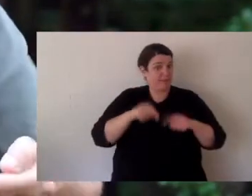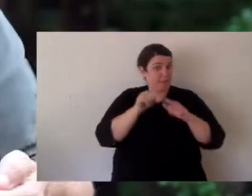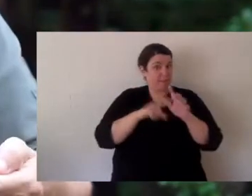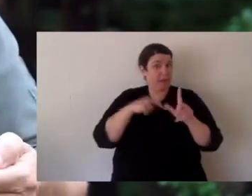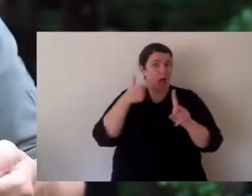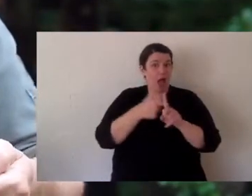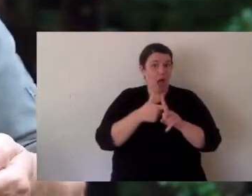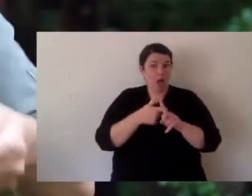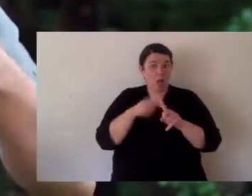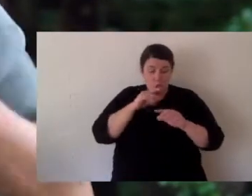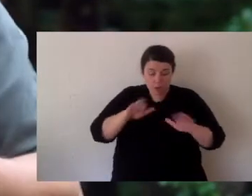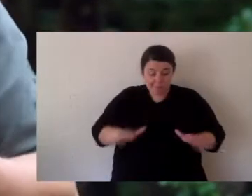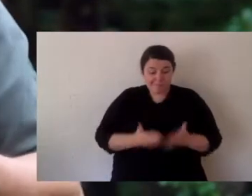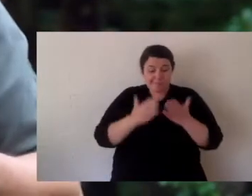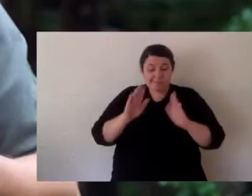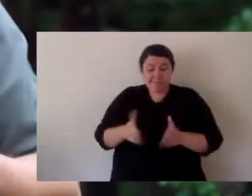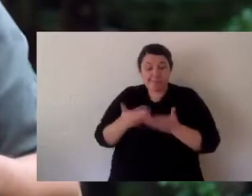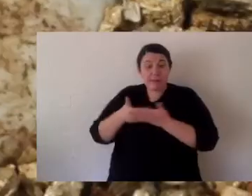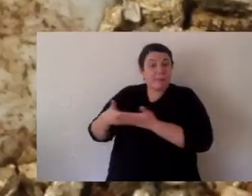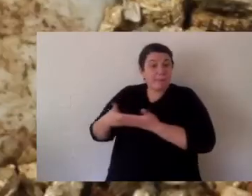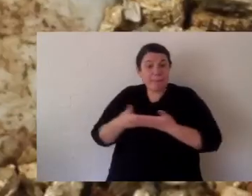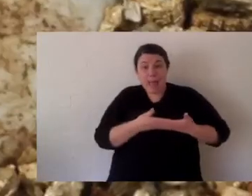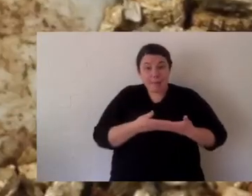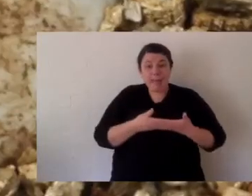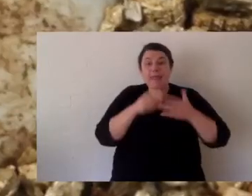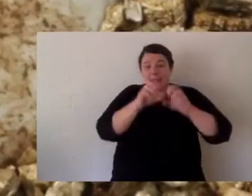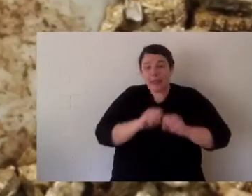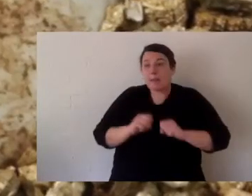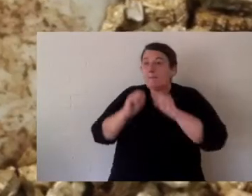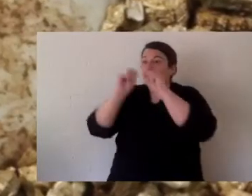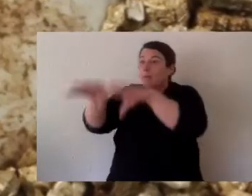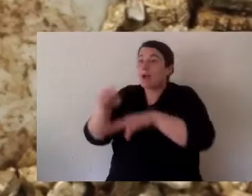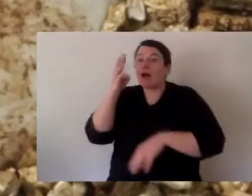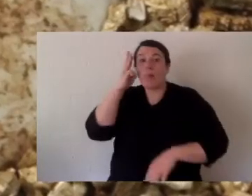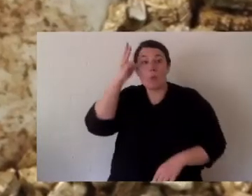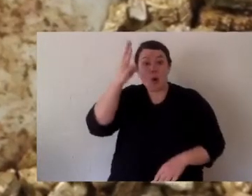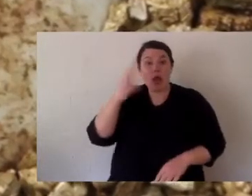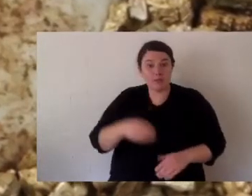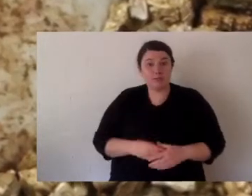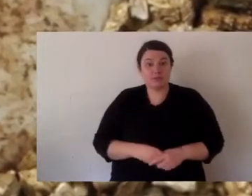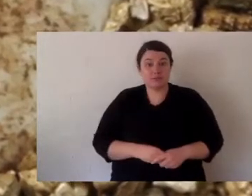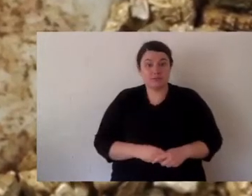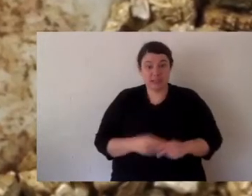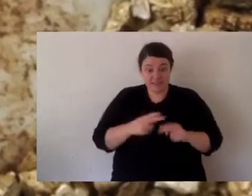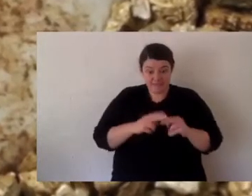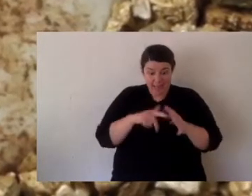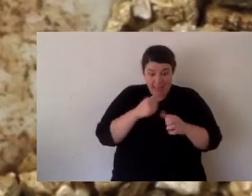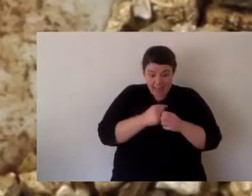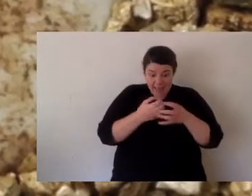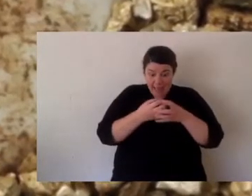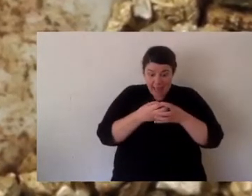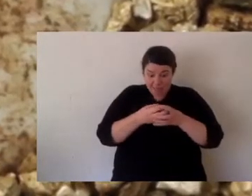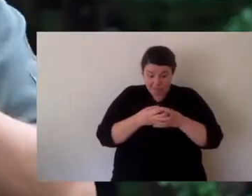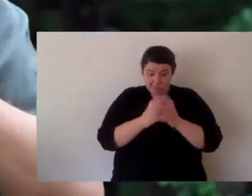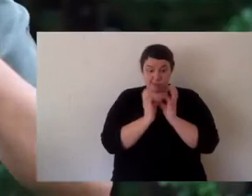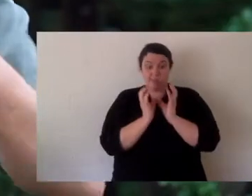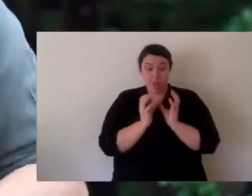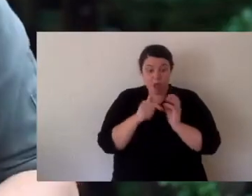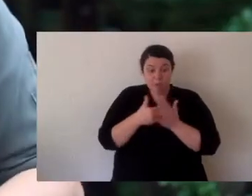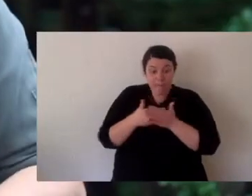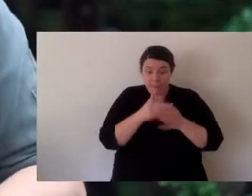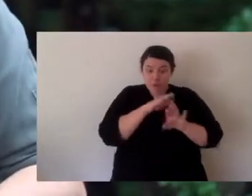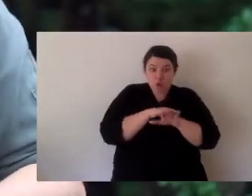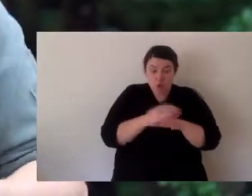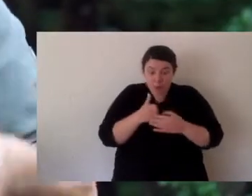gone out and we've collected 12 and we've brought them into captivity and our job is to breed them and get them back into the water. So